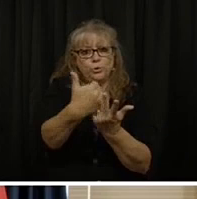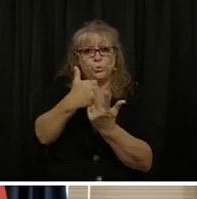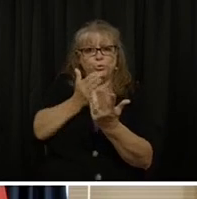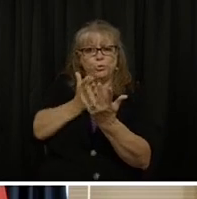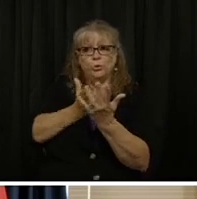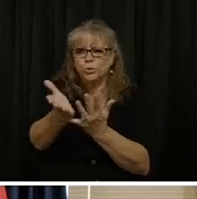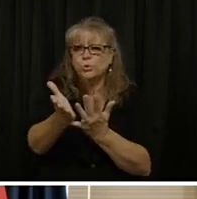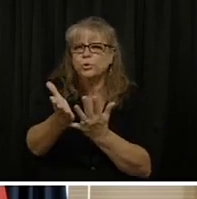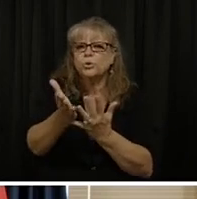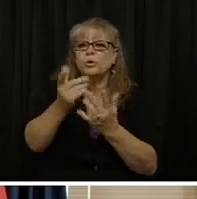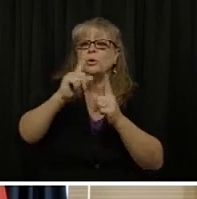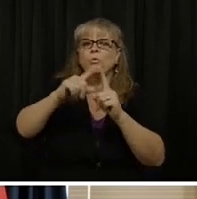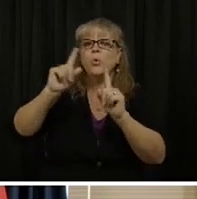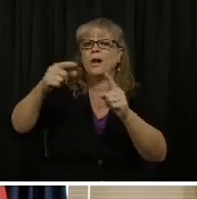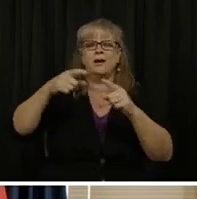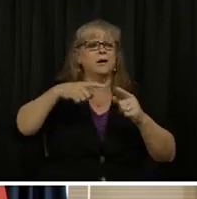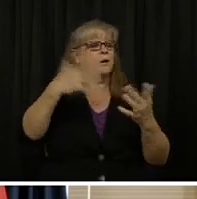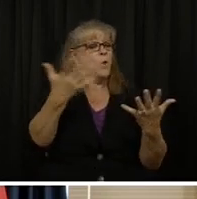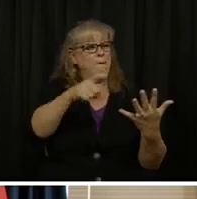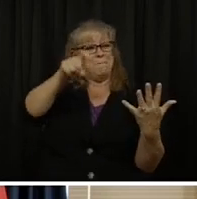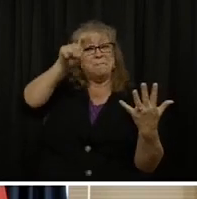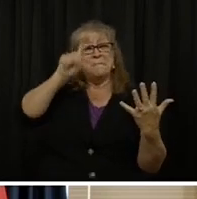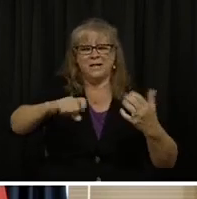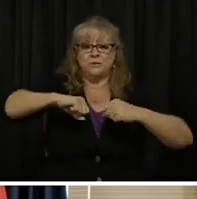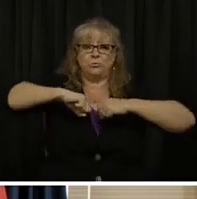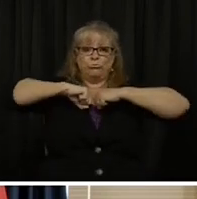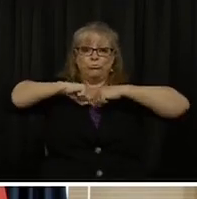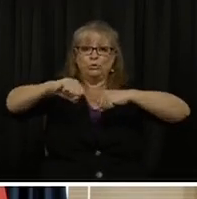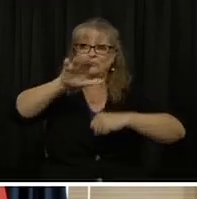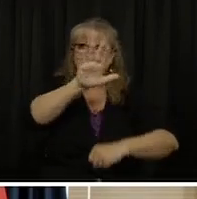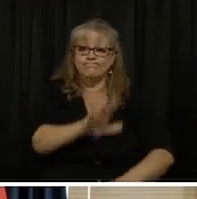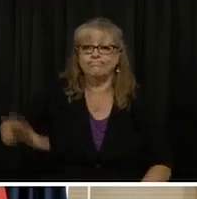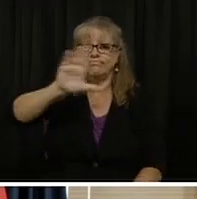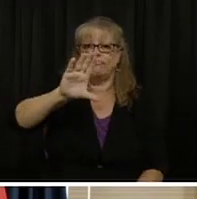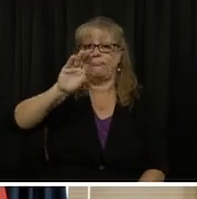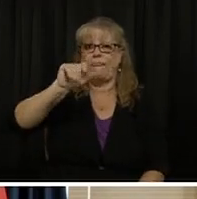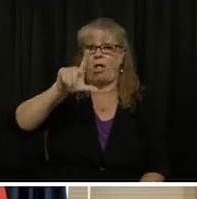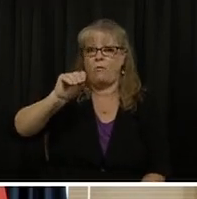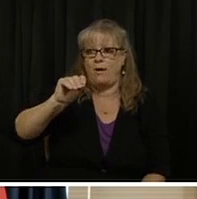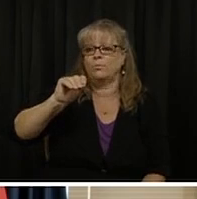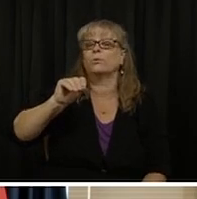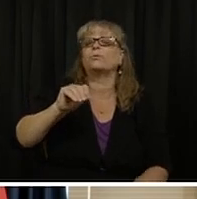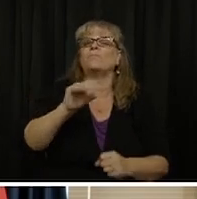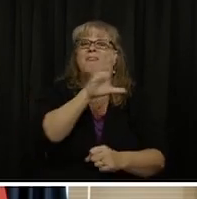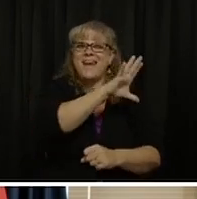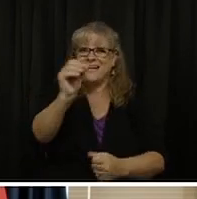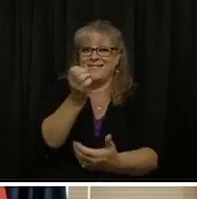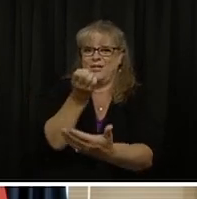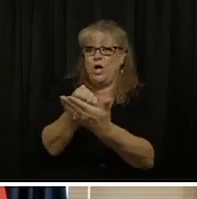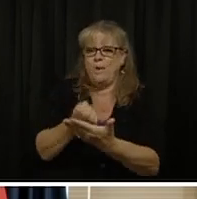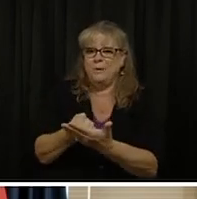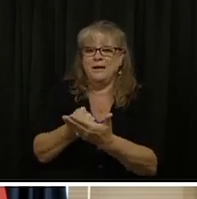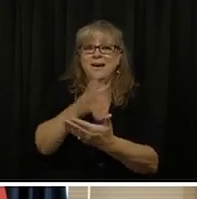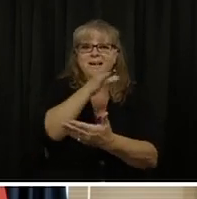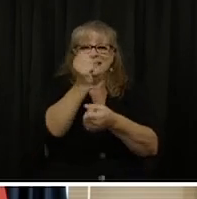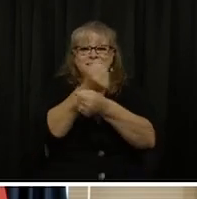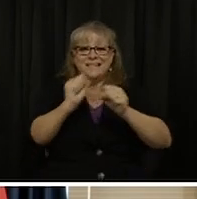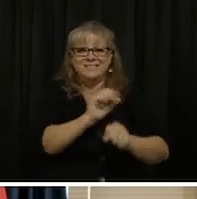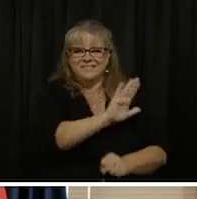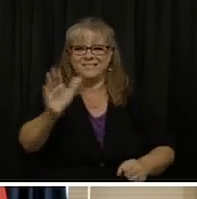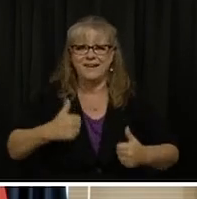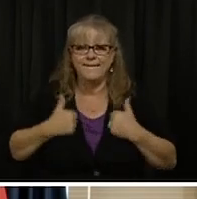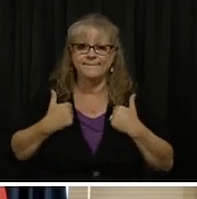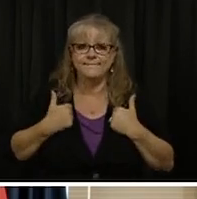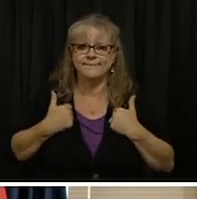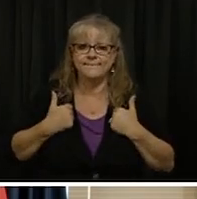protect our economy, and save lives. I am, of course, glad that while Colorado is not yet a hot